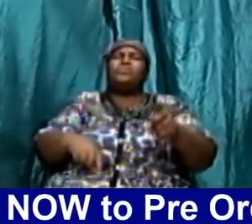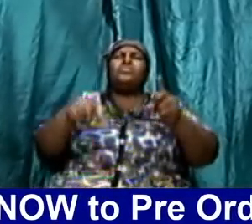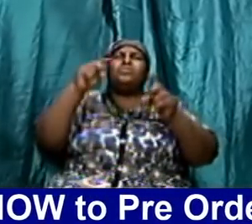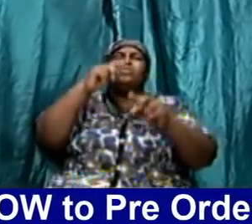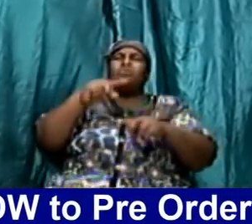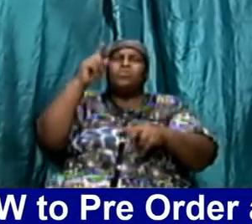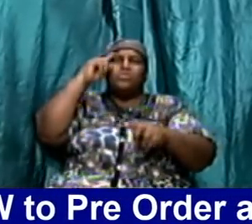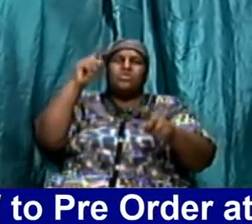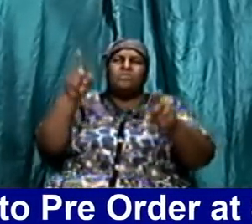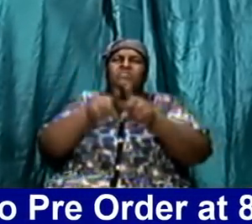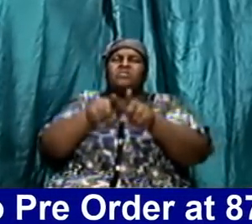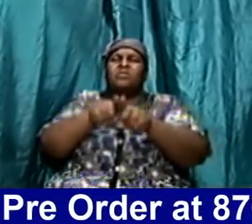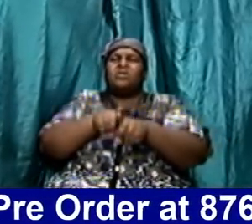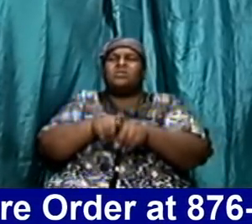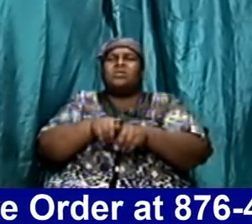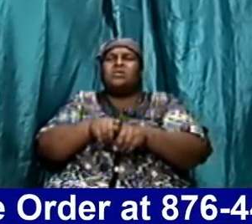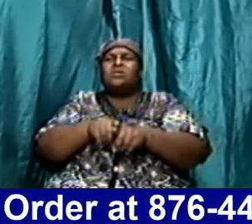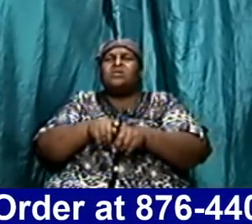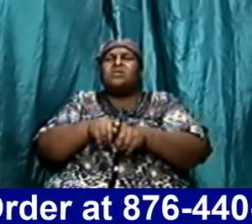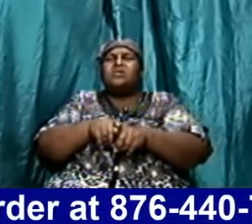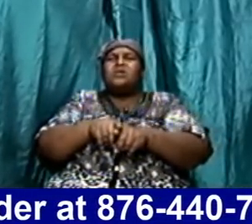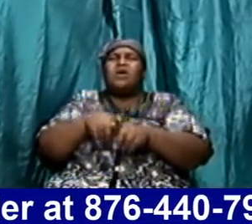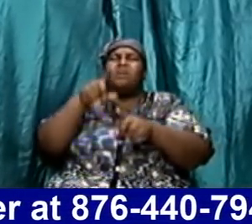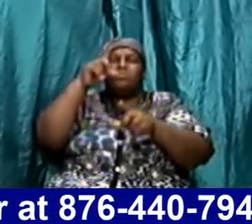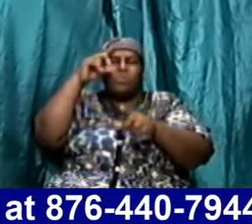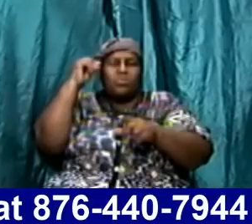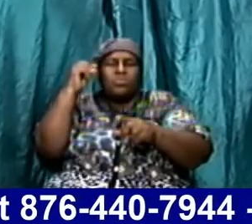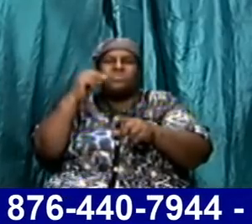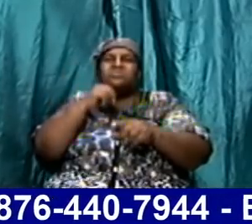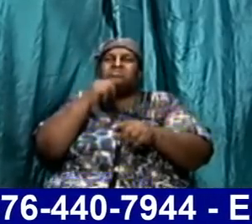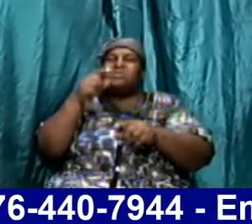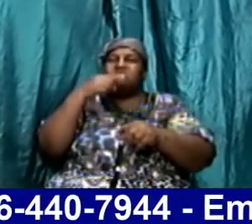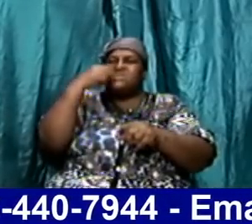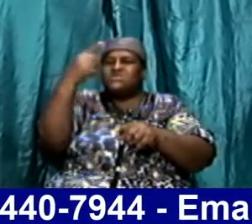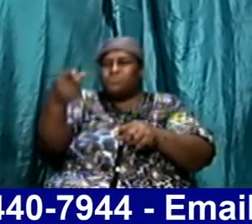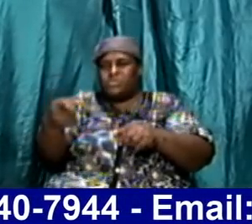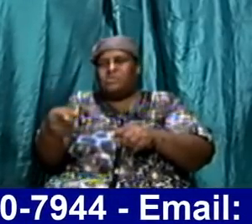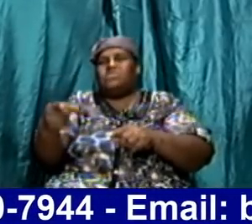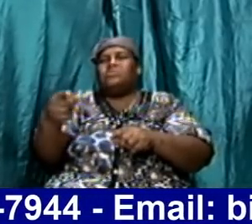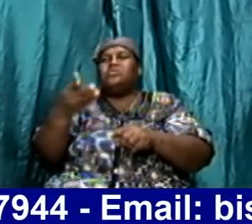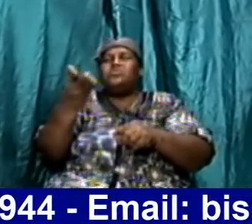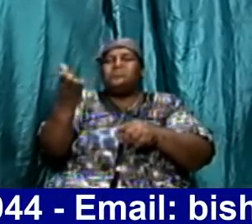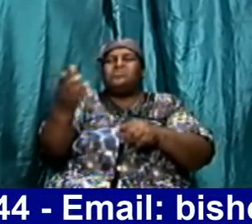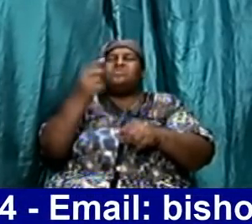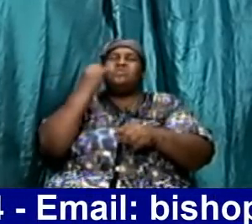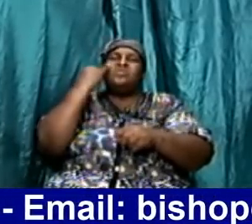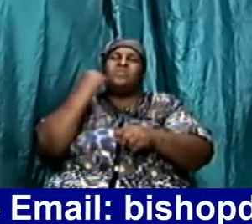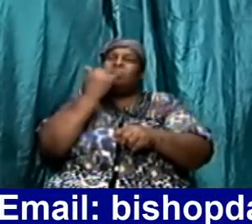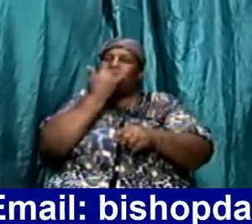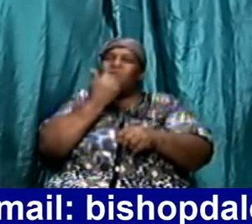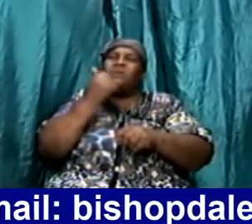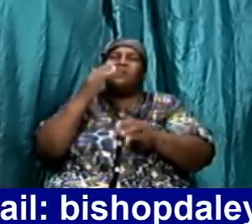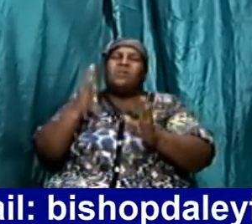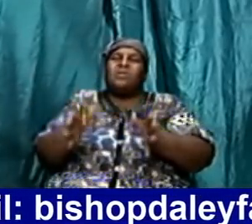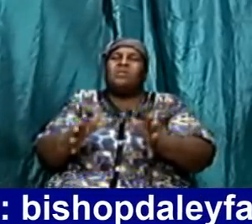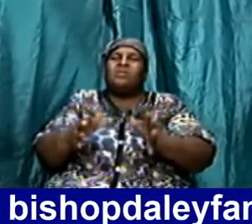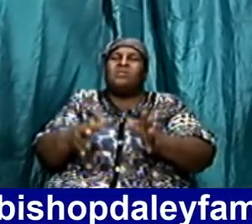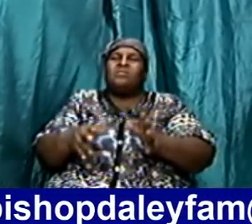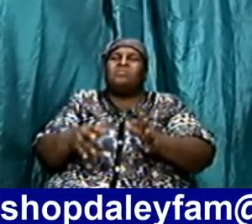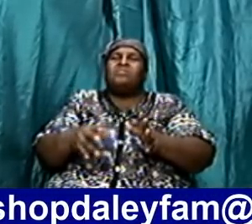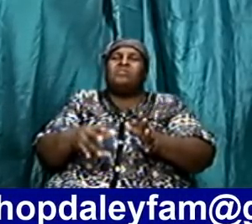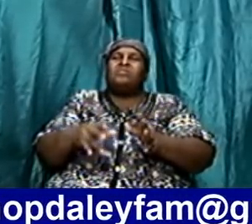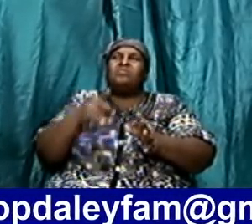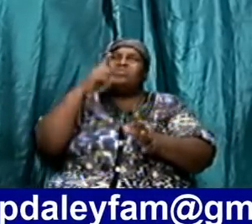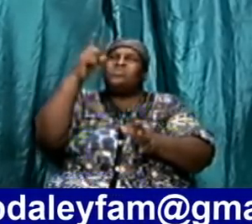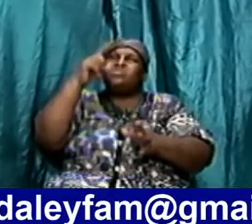quaked oh God and they begged Moses not to speak to them not to allow you to talk to them but that you should